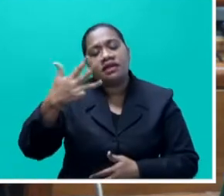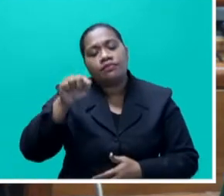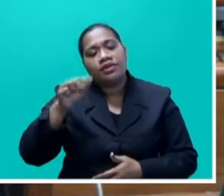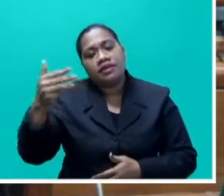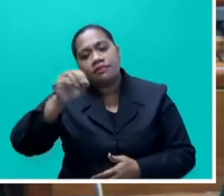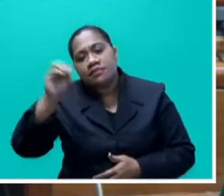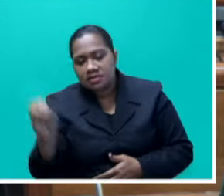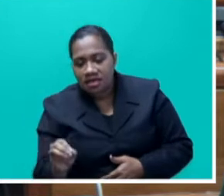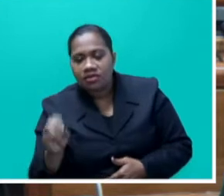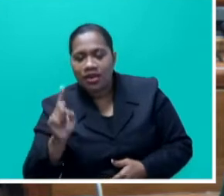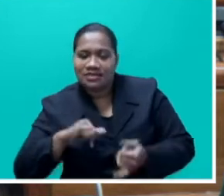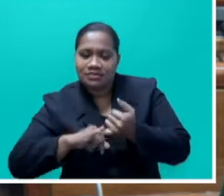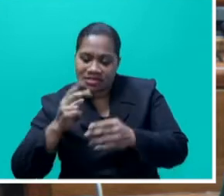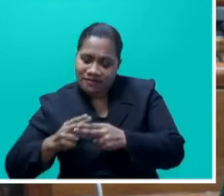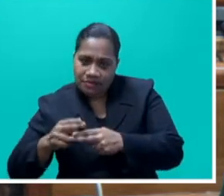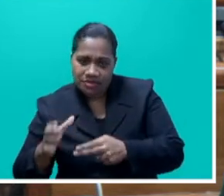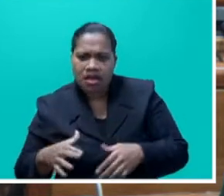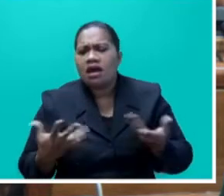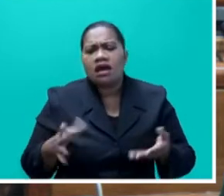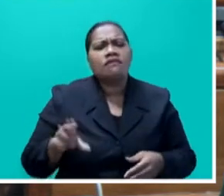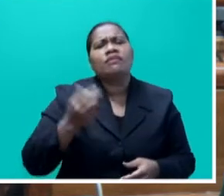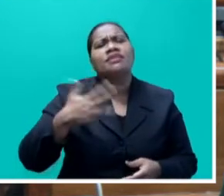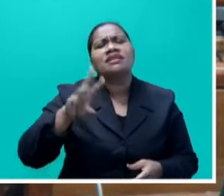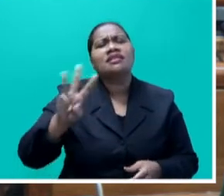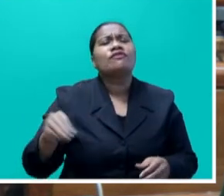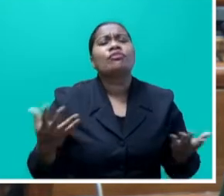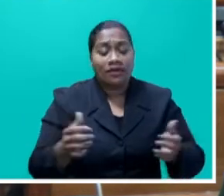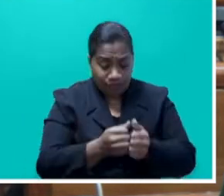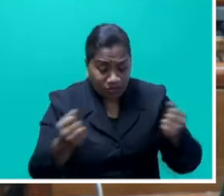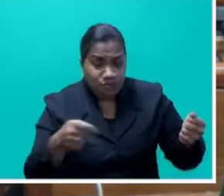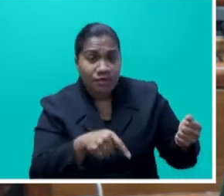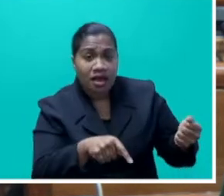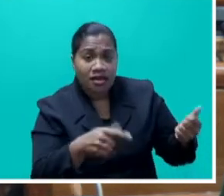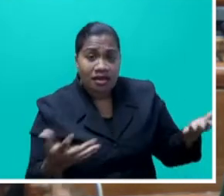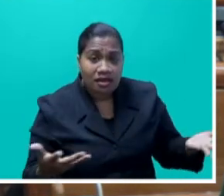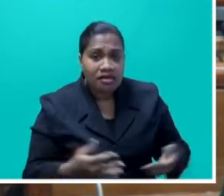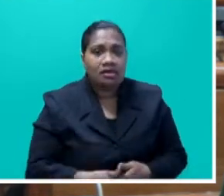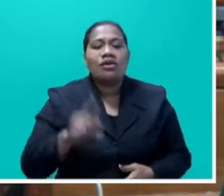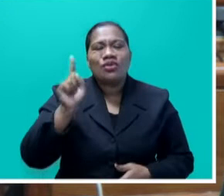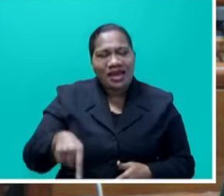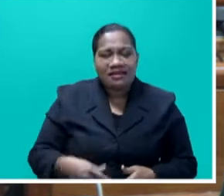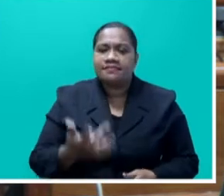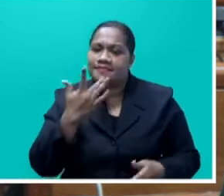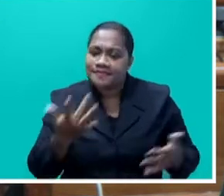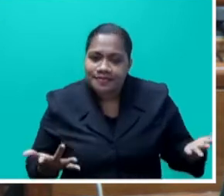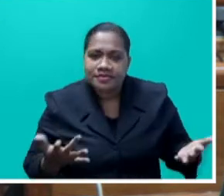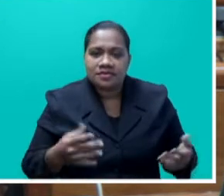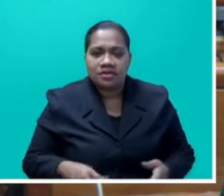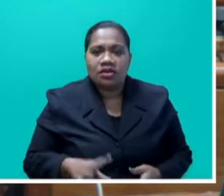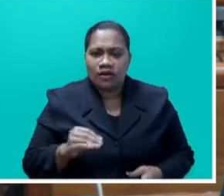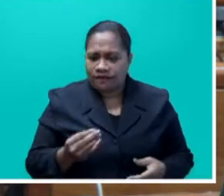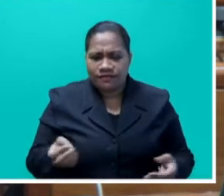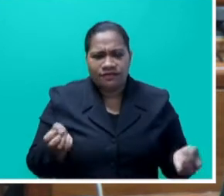were subsistence farmers, Mr Speaker. Where did they get this 93%? From the newspaper article, Mr Speaker say? That's the kind of, that's the kind of contribution,